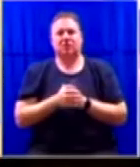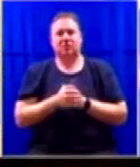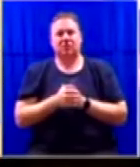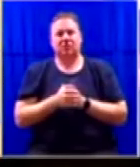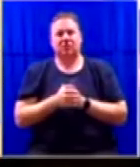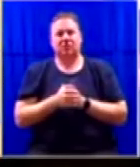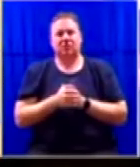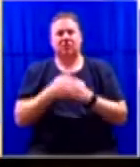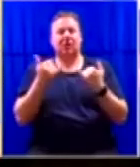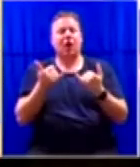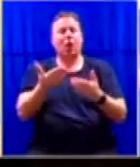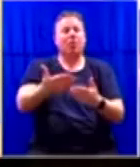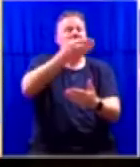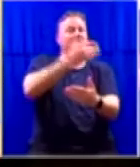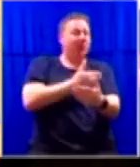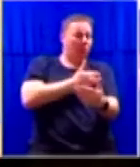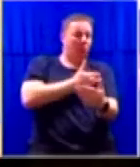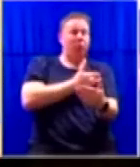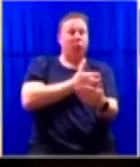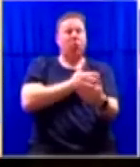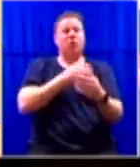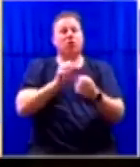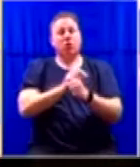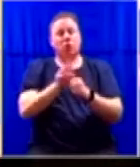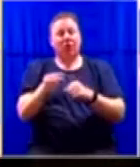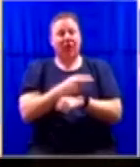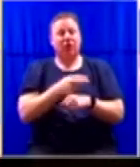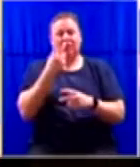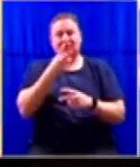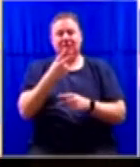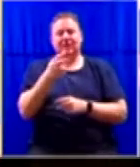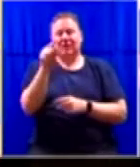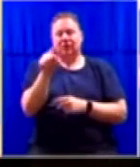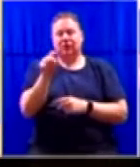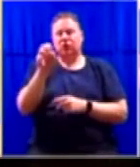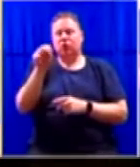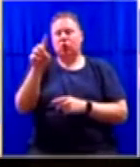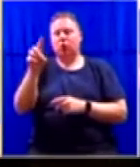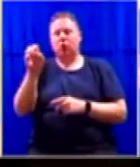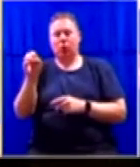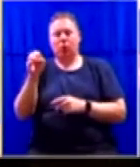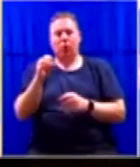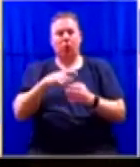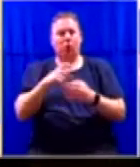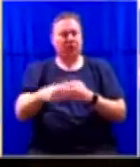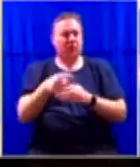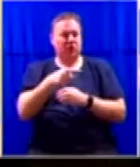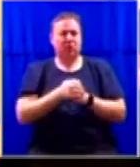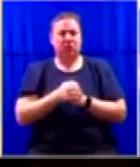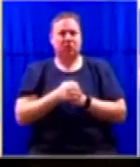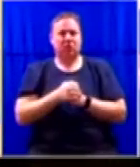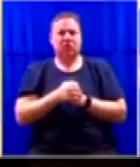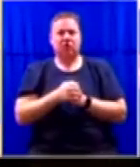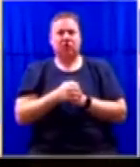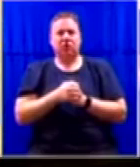prior to COVID-19, state capture and corruption, as we see with the Zonda Commission. And may I just say, President, commend you on the amendment